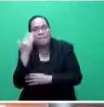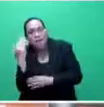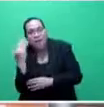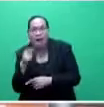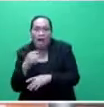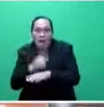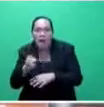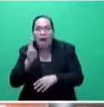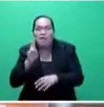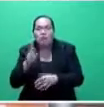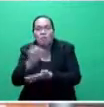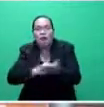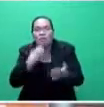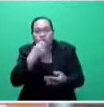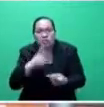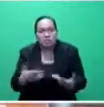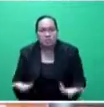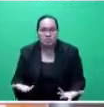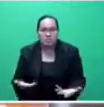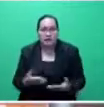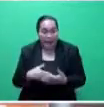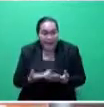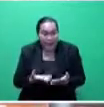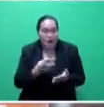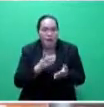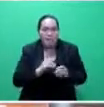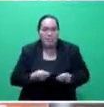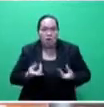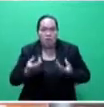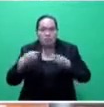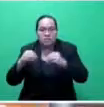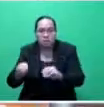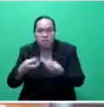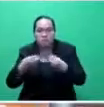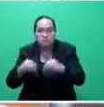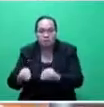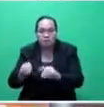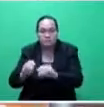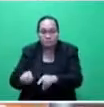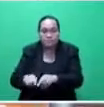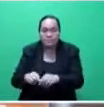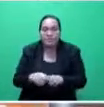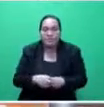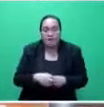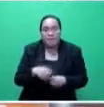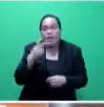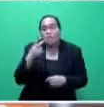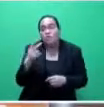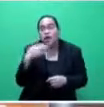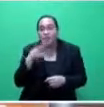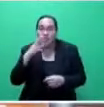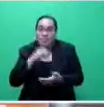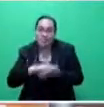for the money to buy food. So we're now depositing $220 a fortnight into their bank accounts. This